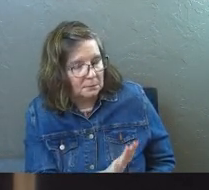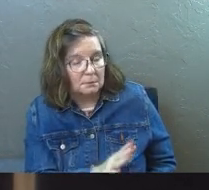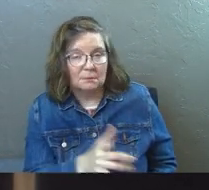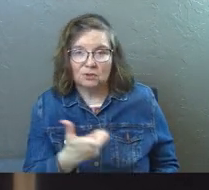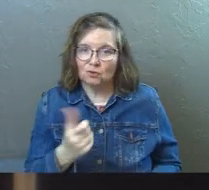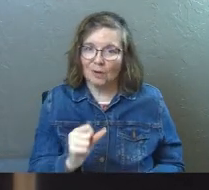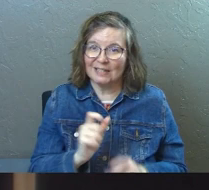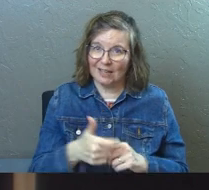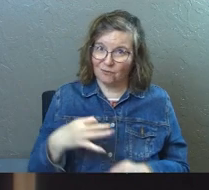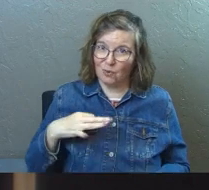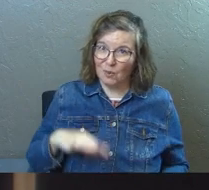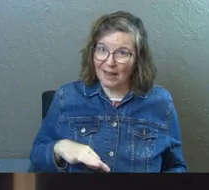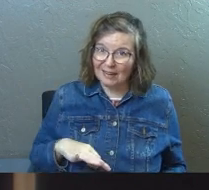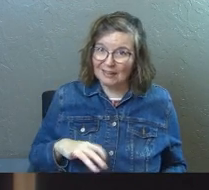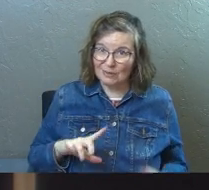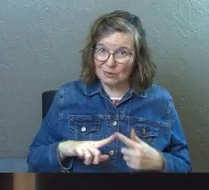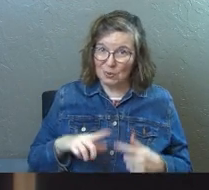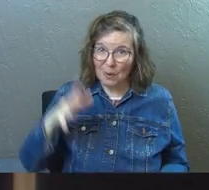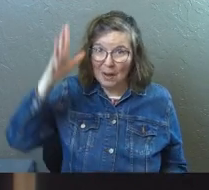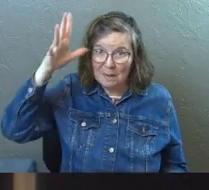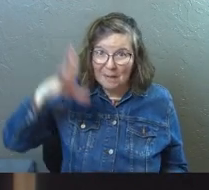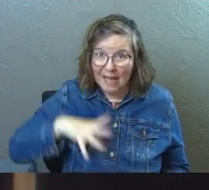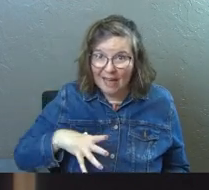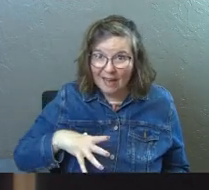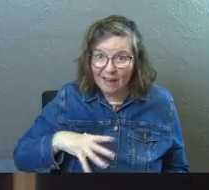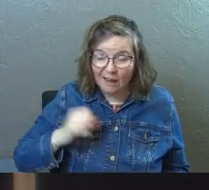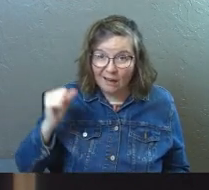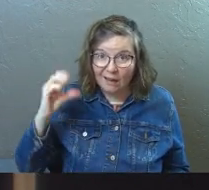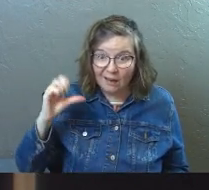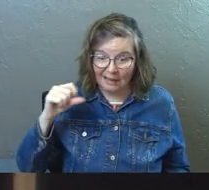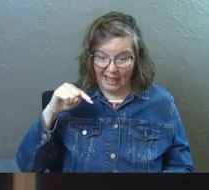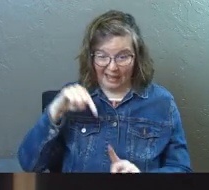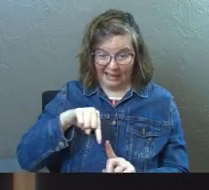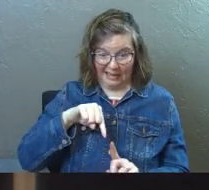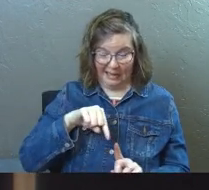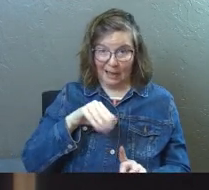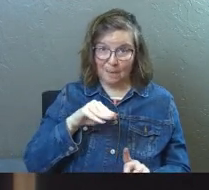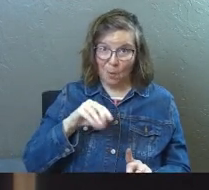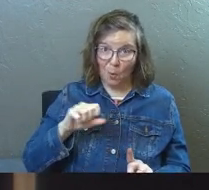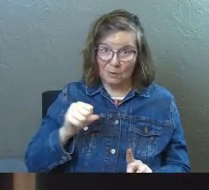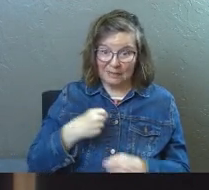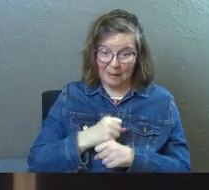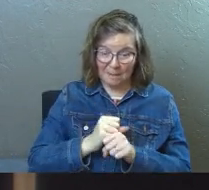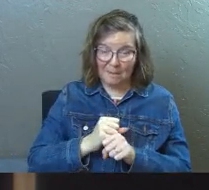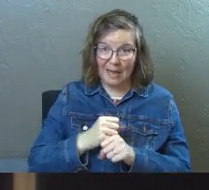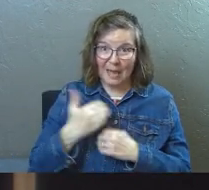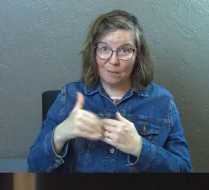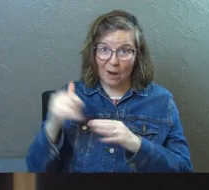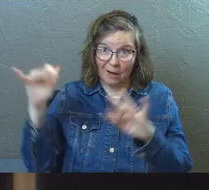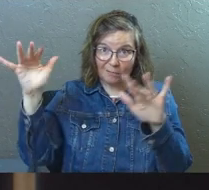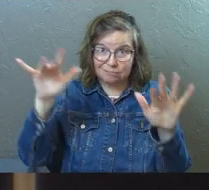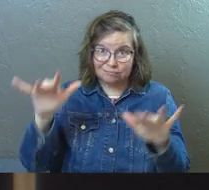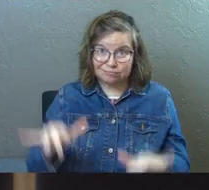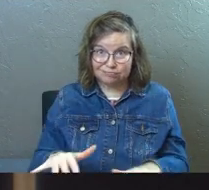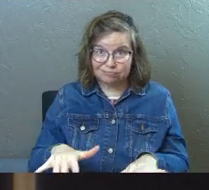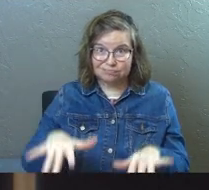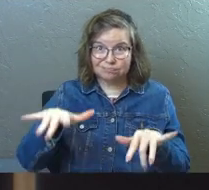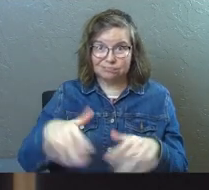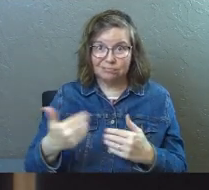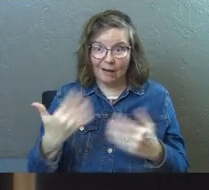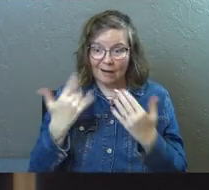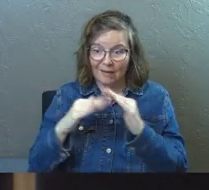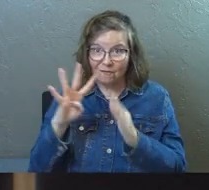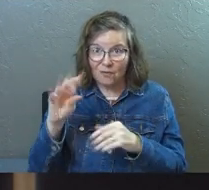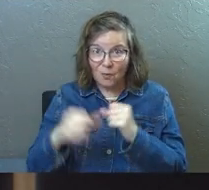You're trying to give credit to a man as if he made bread rain from heaven on people for 40 years